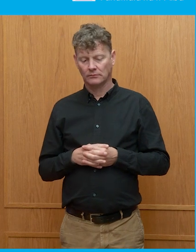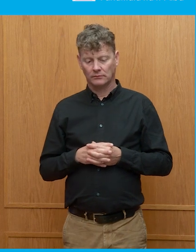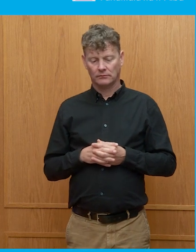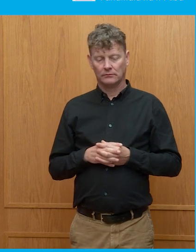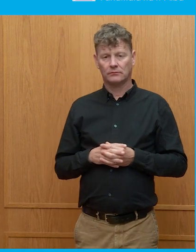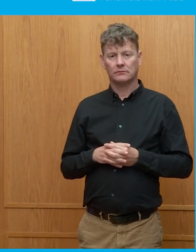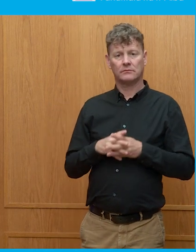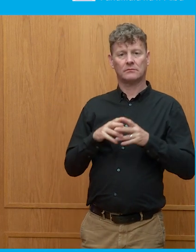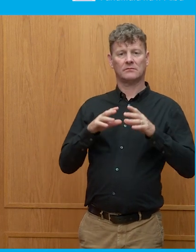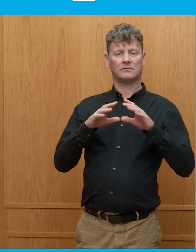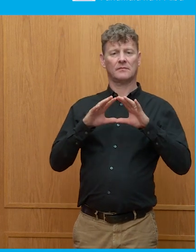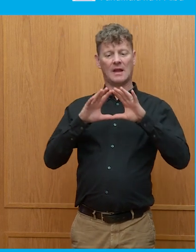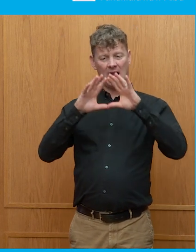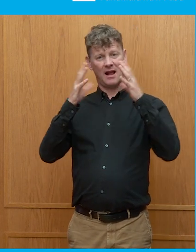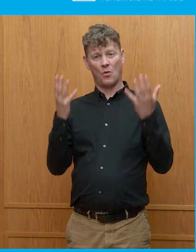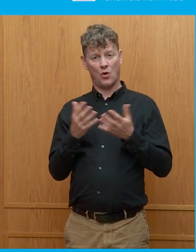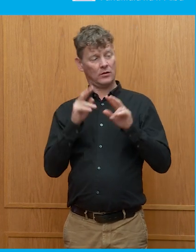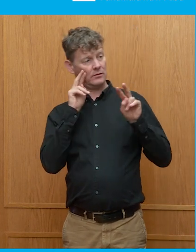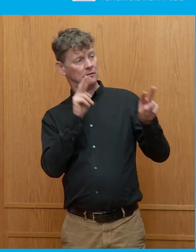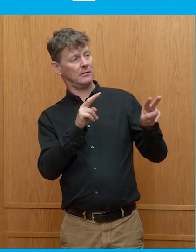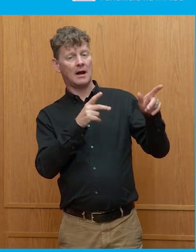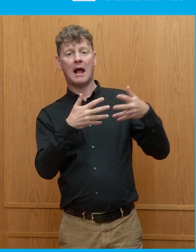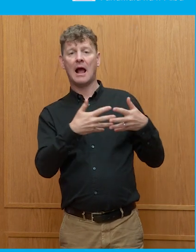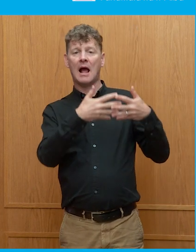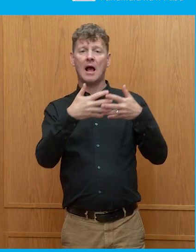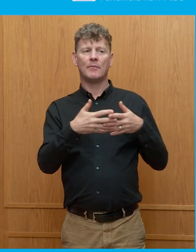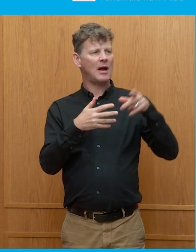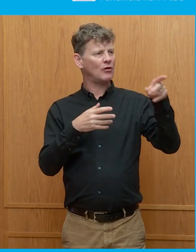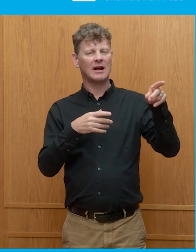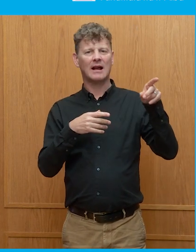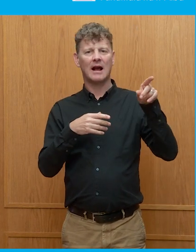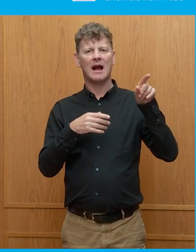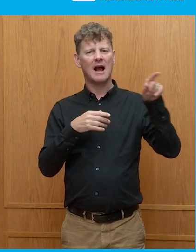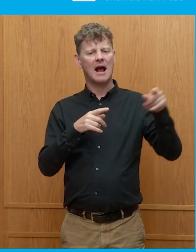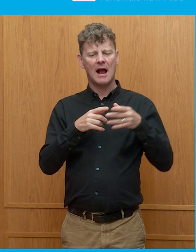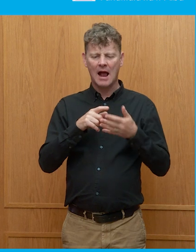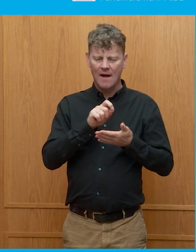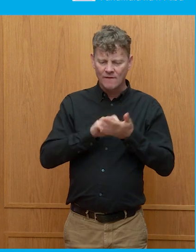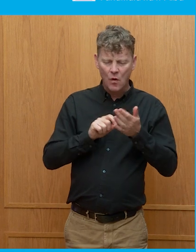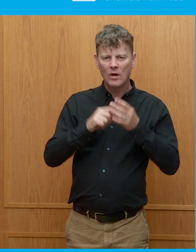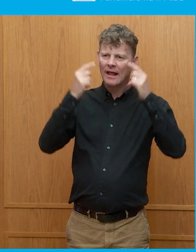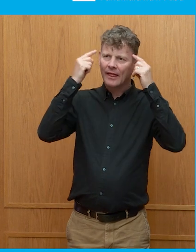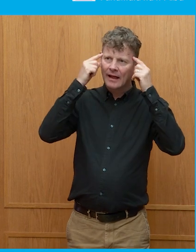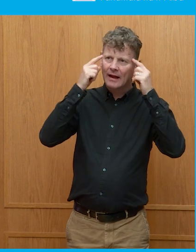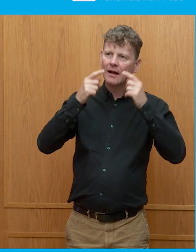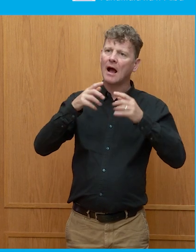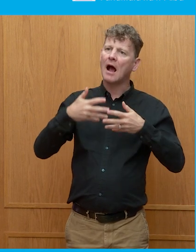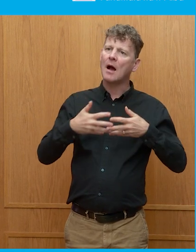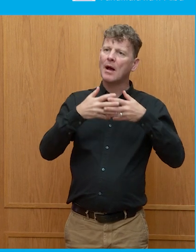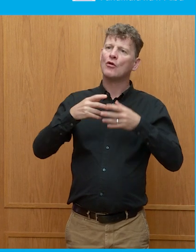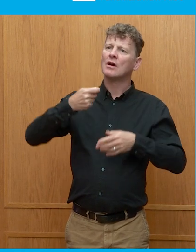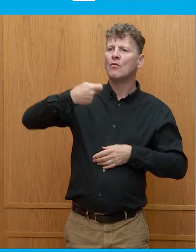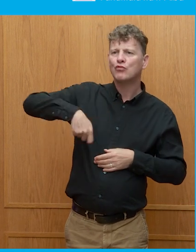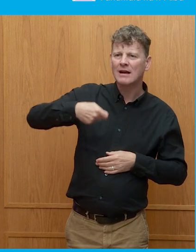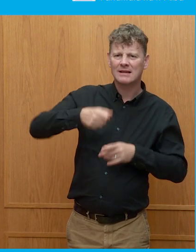imagines that everybody in America is voting with an eye to the international community, whereas everybody in America is actually